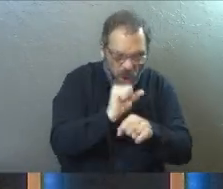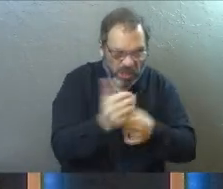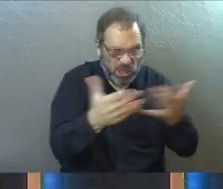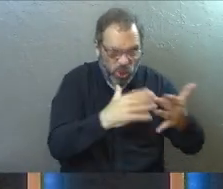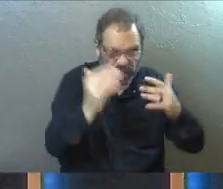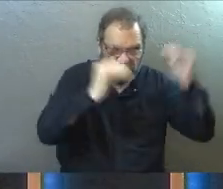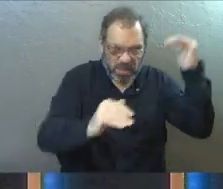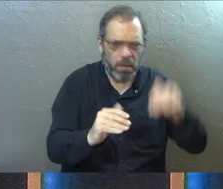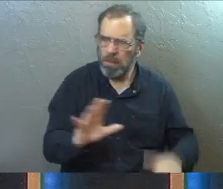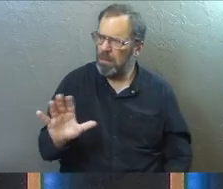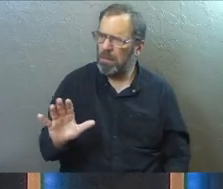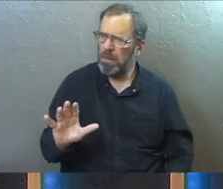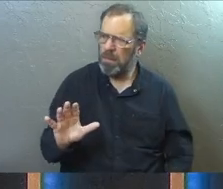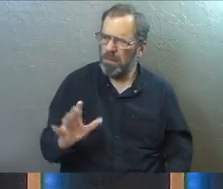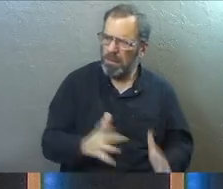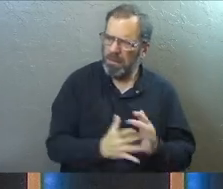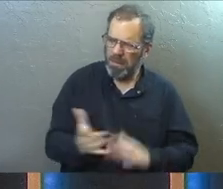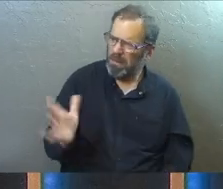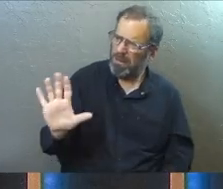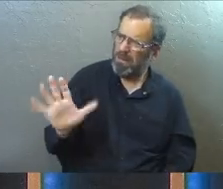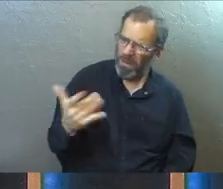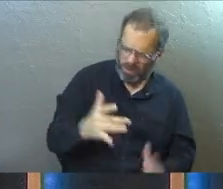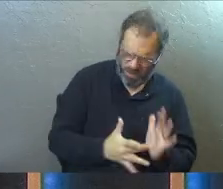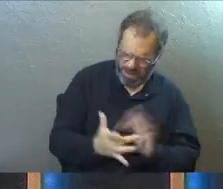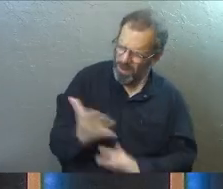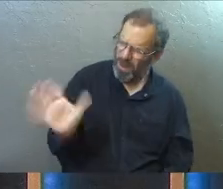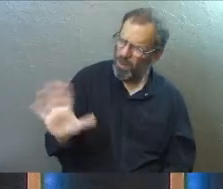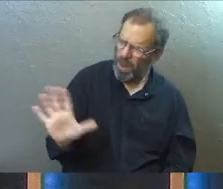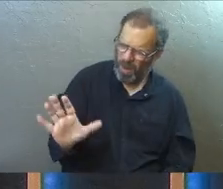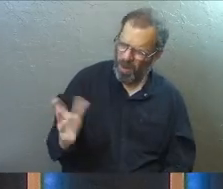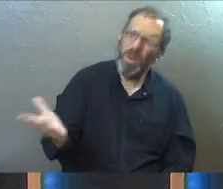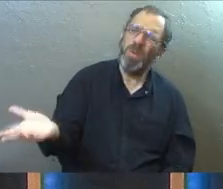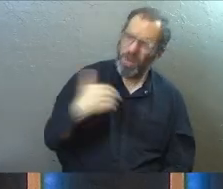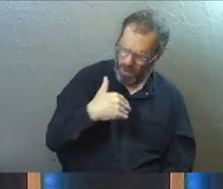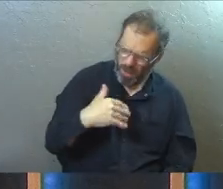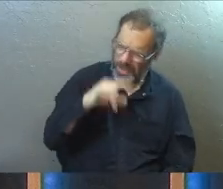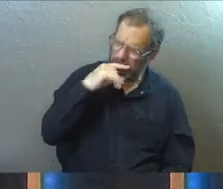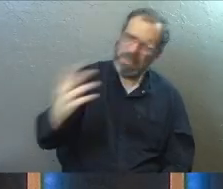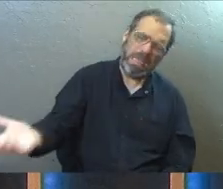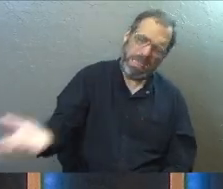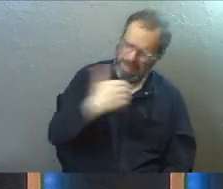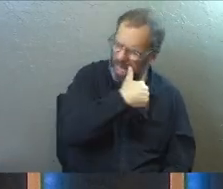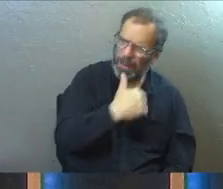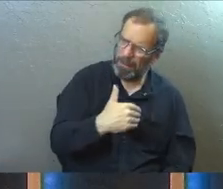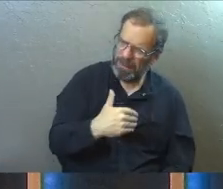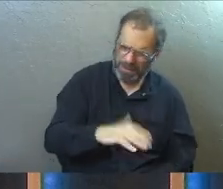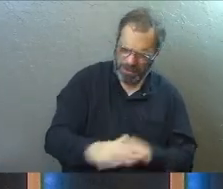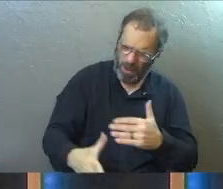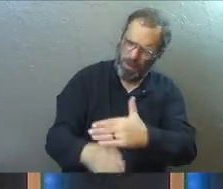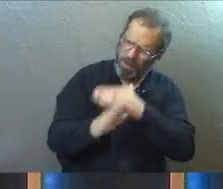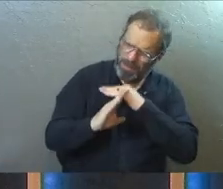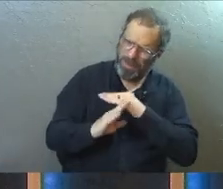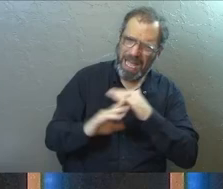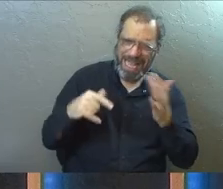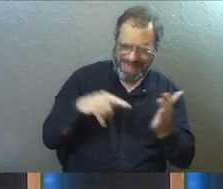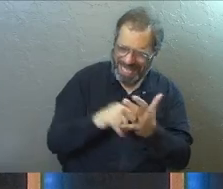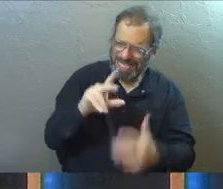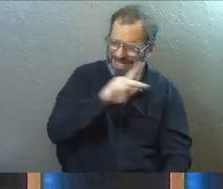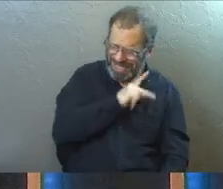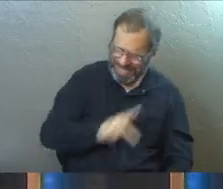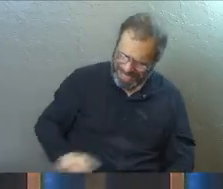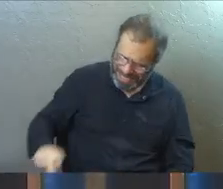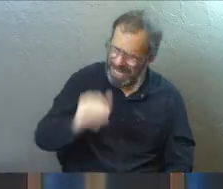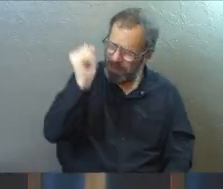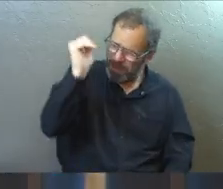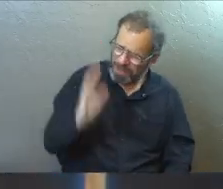to serve. Jesus says, don't hinder the children from coming to me. For such is the kingdom